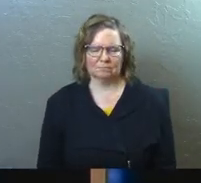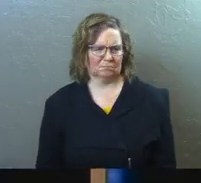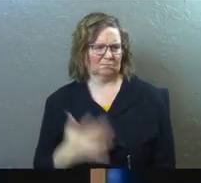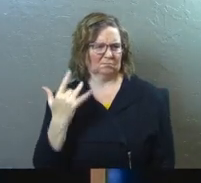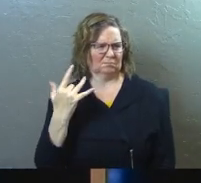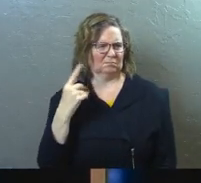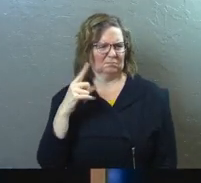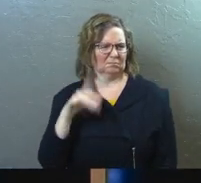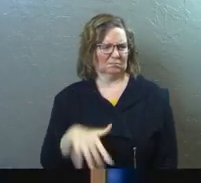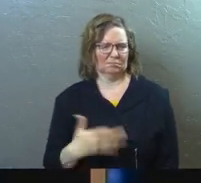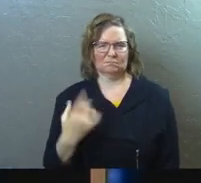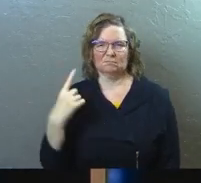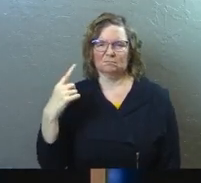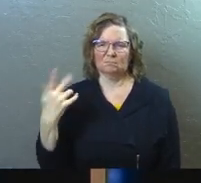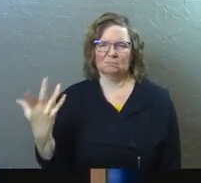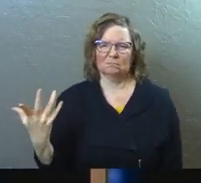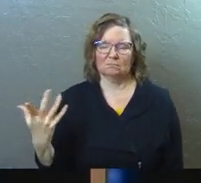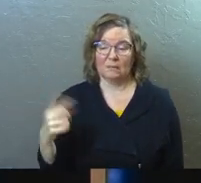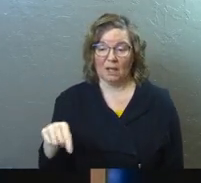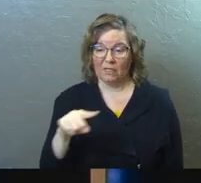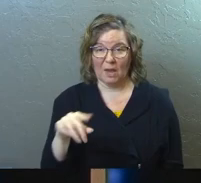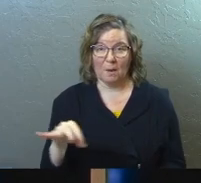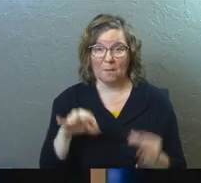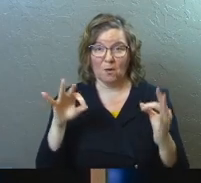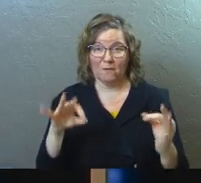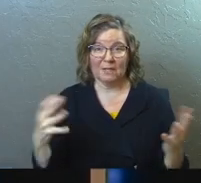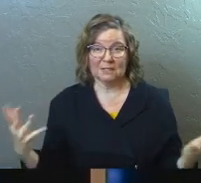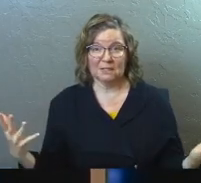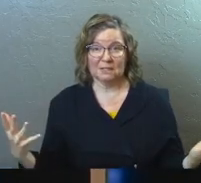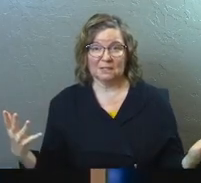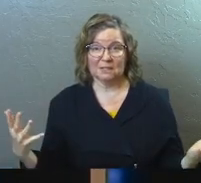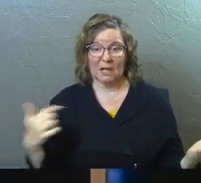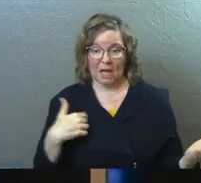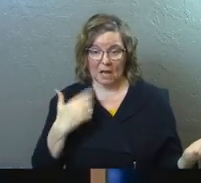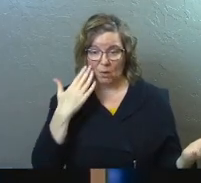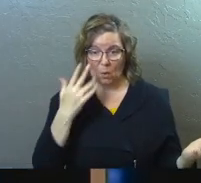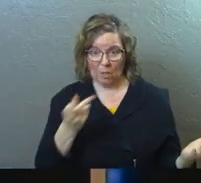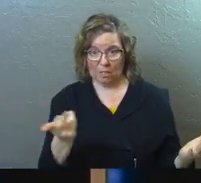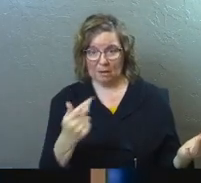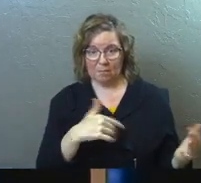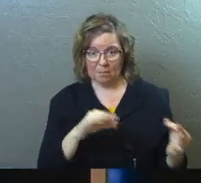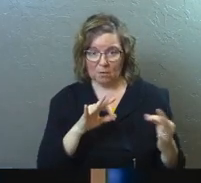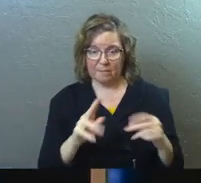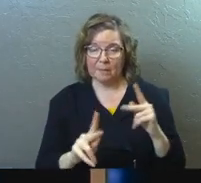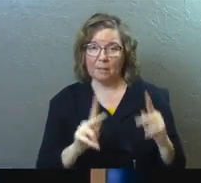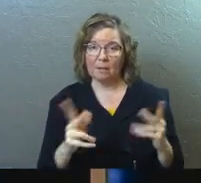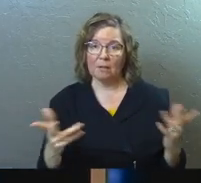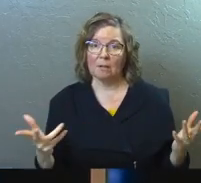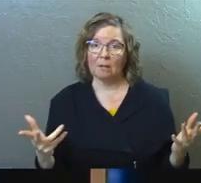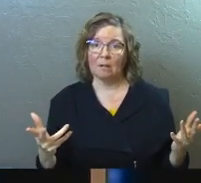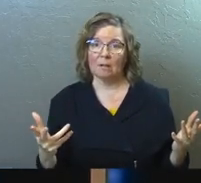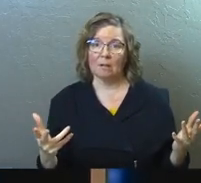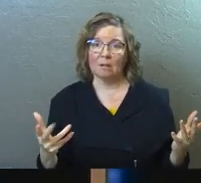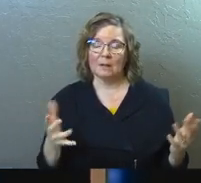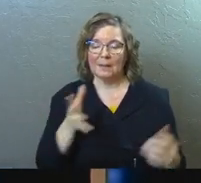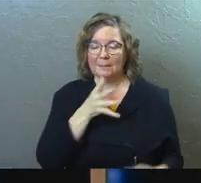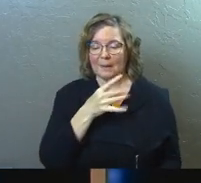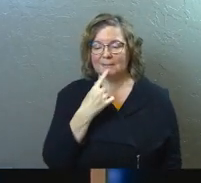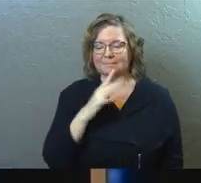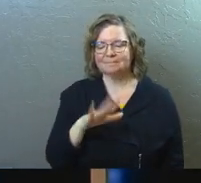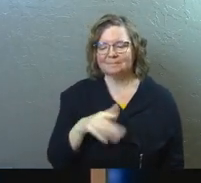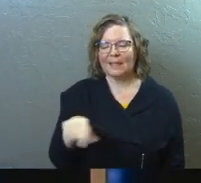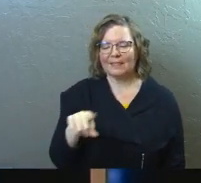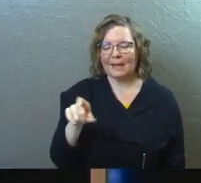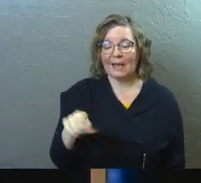Why would they do that? They're perfect. Like, I know them. They're perfect people. Mom just